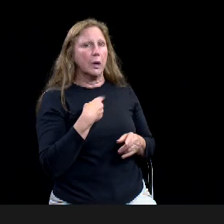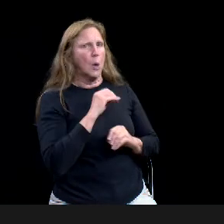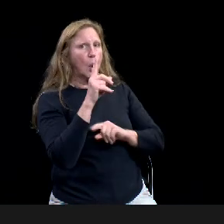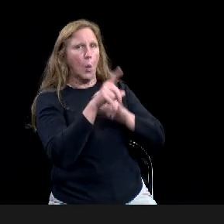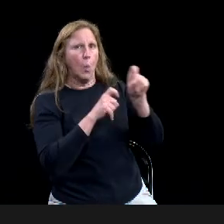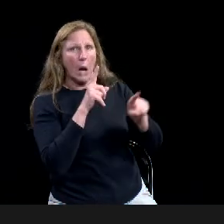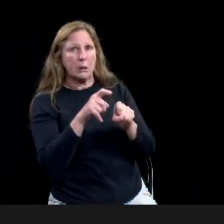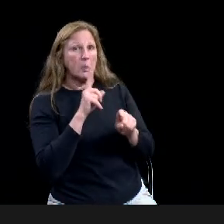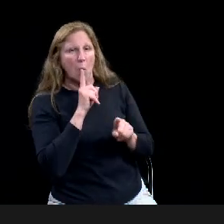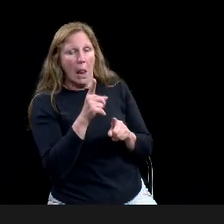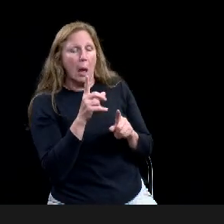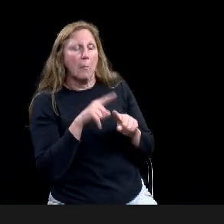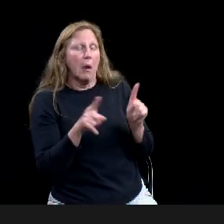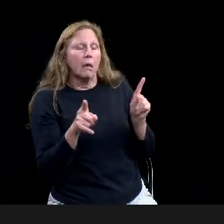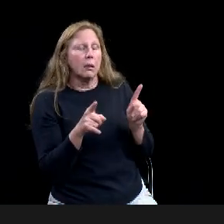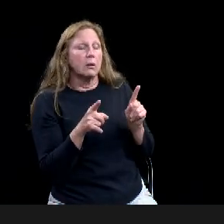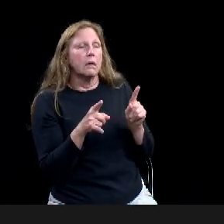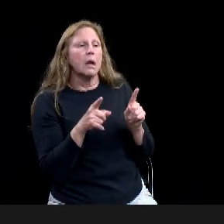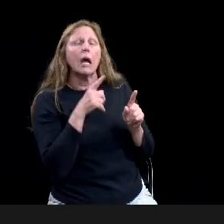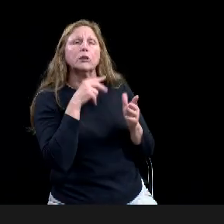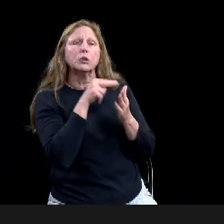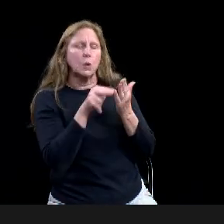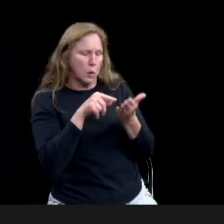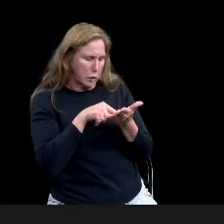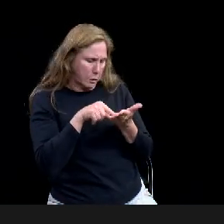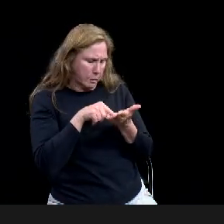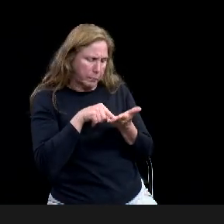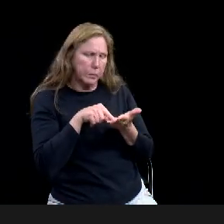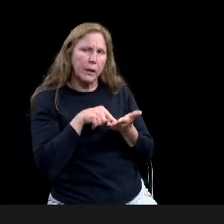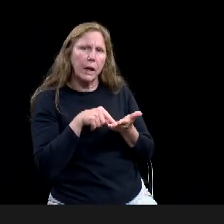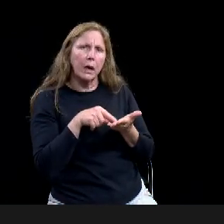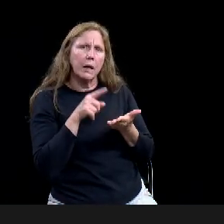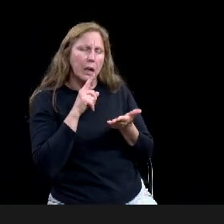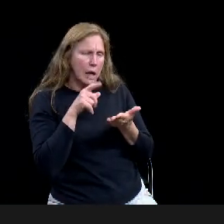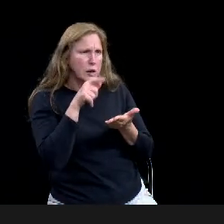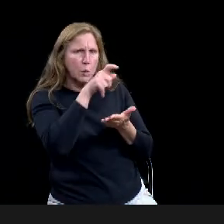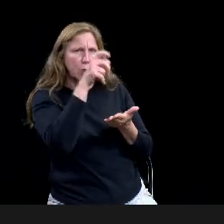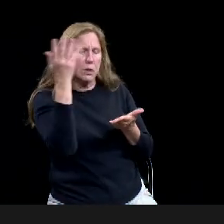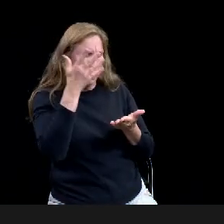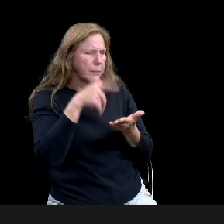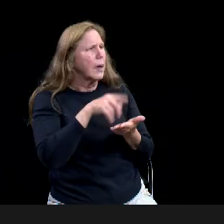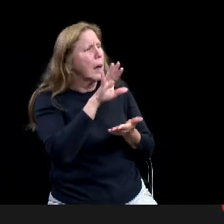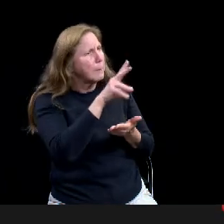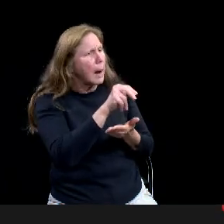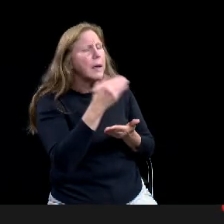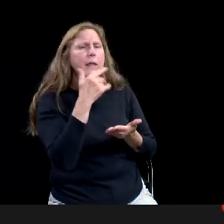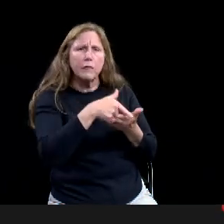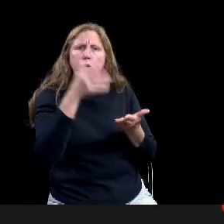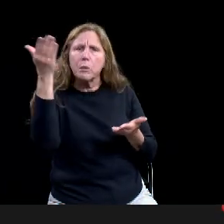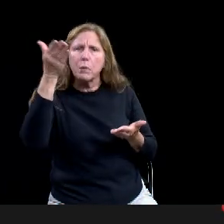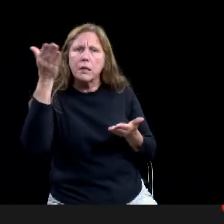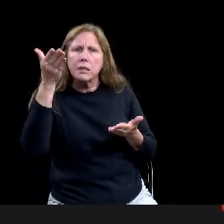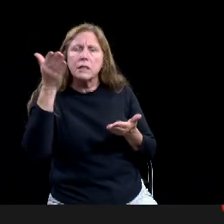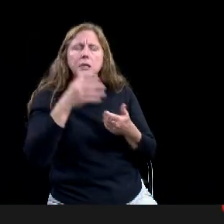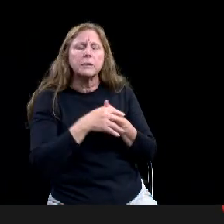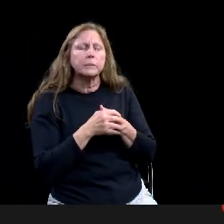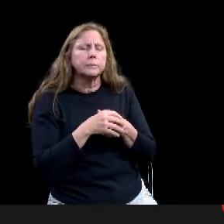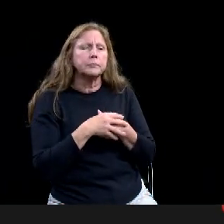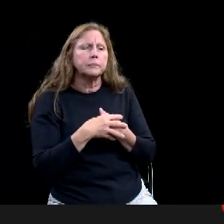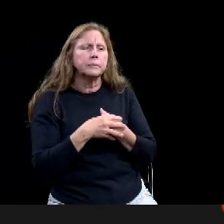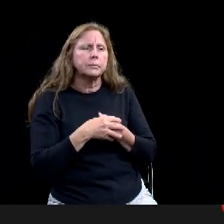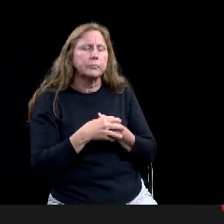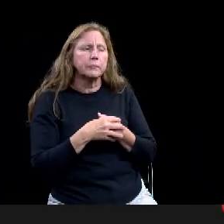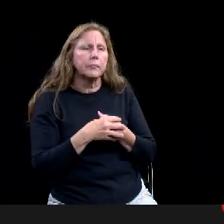presentation. Um, we've had a lot of challenges. We thought I-35 was going to be the big challenge for the next, you know, the two or three years.